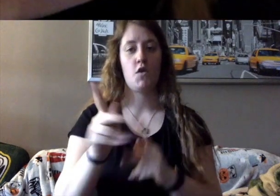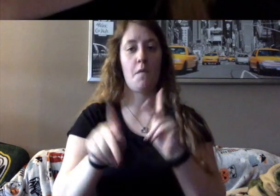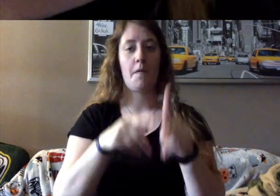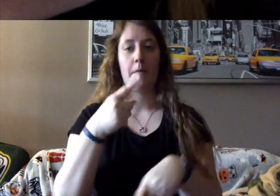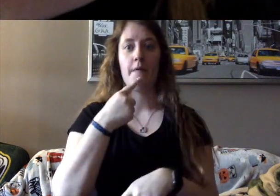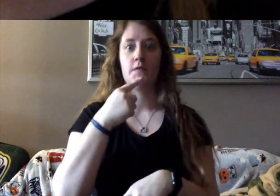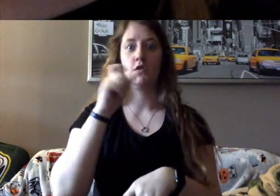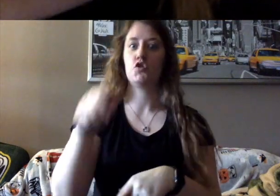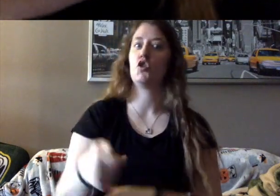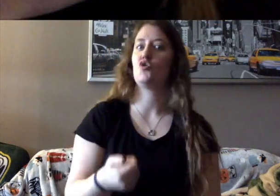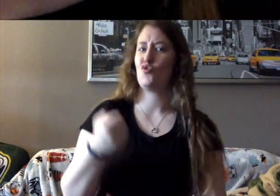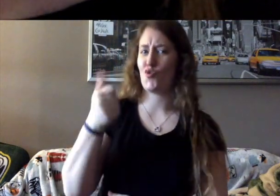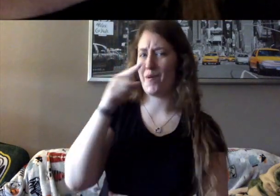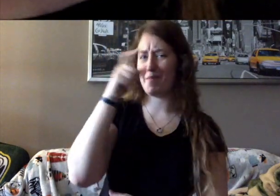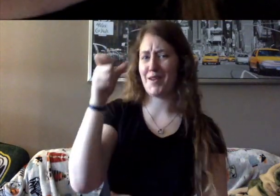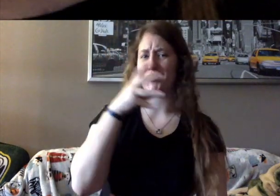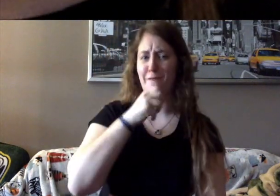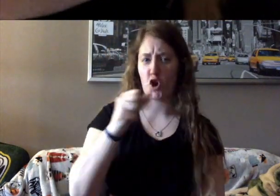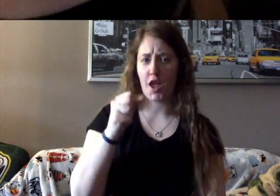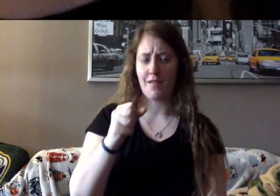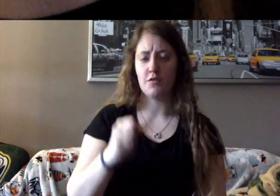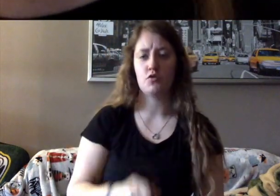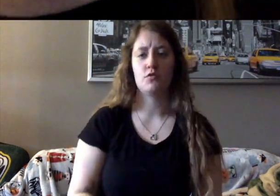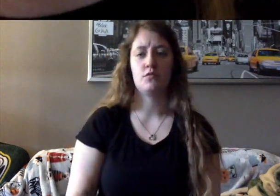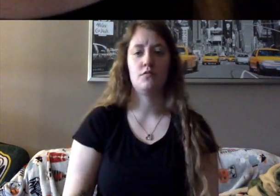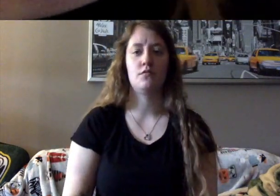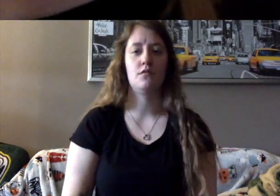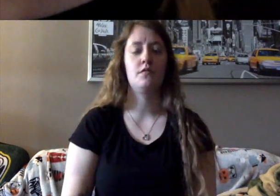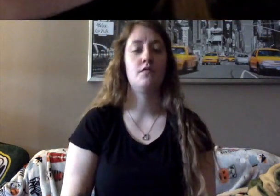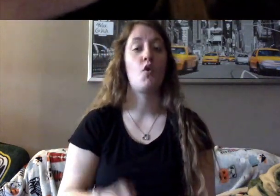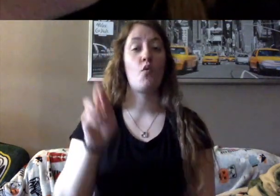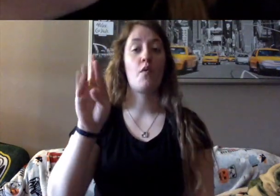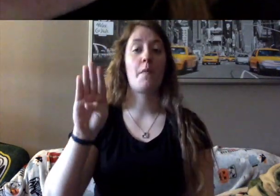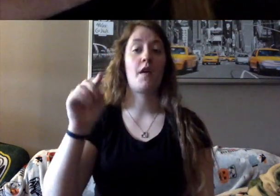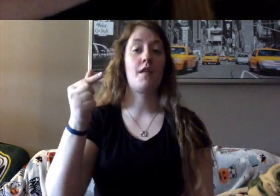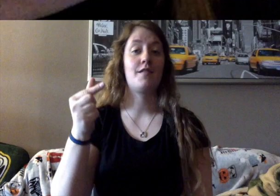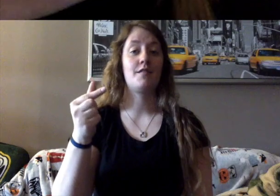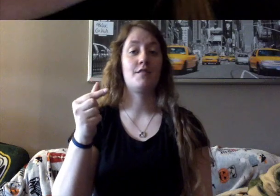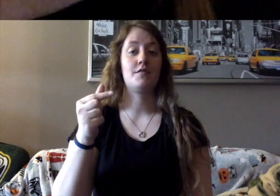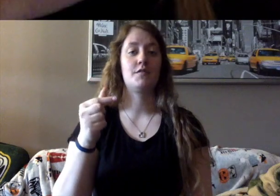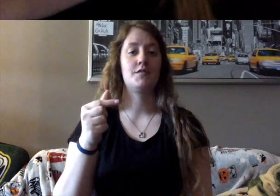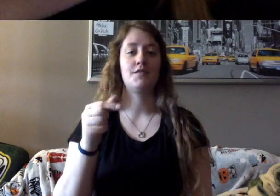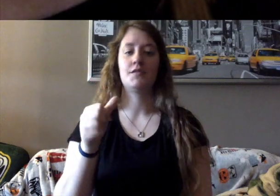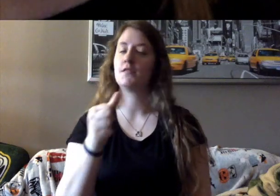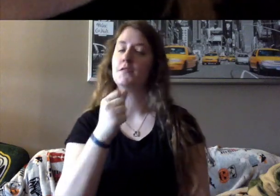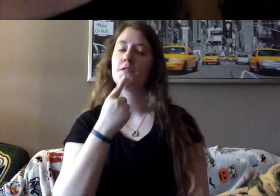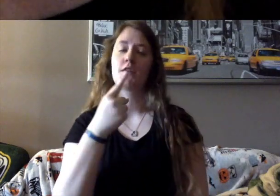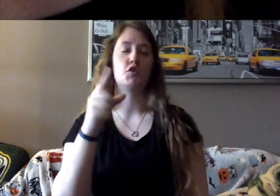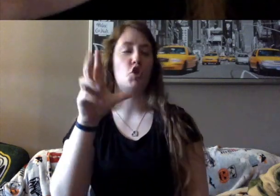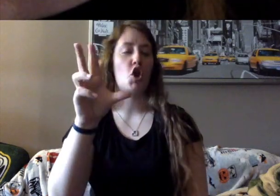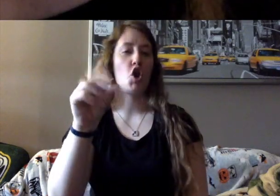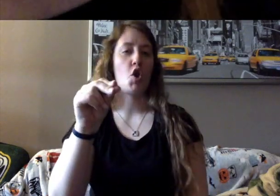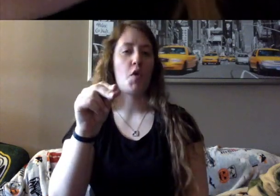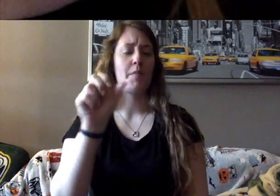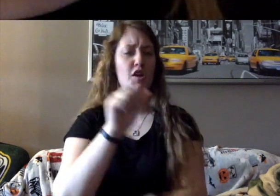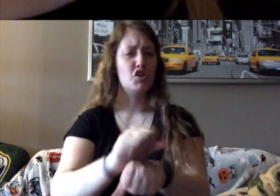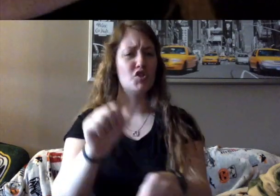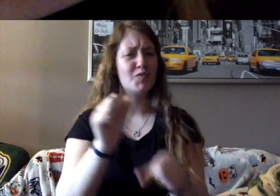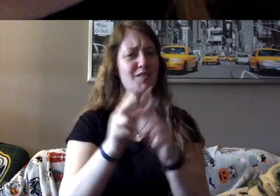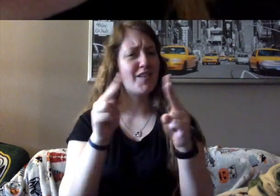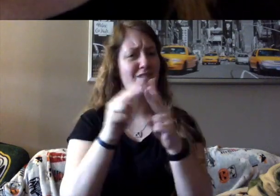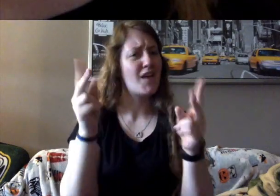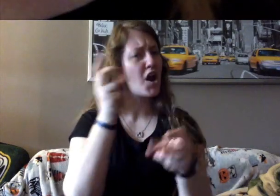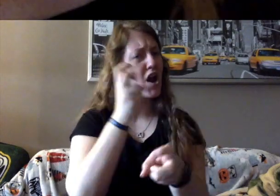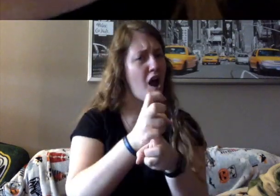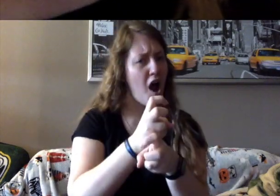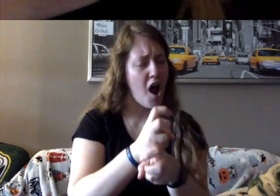her age. Justice Ginsburg begs to differ. She works as hard as ever. She